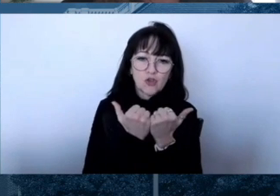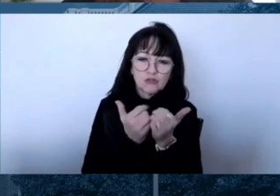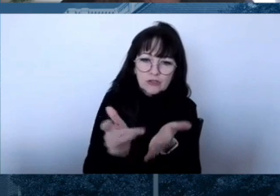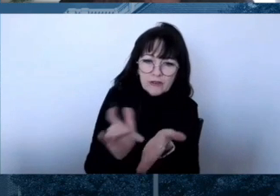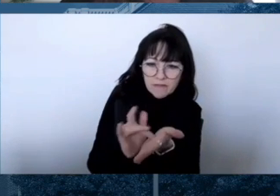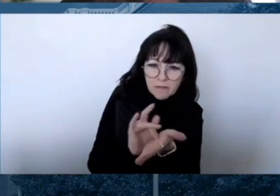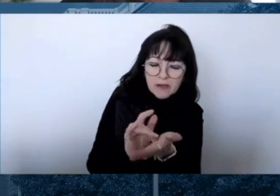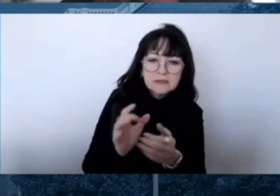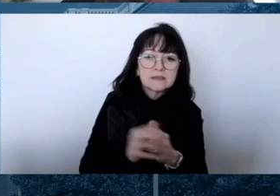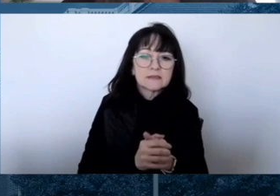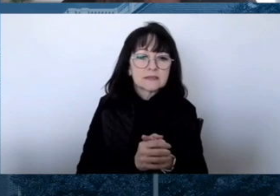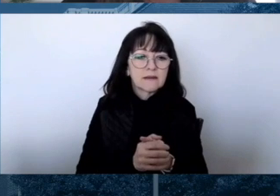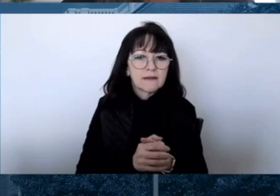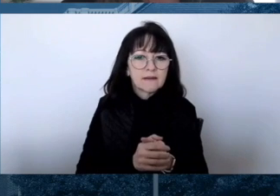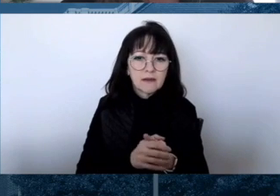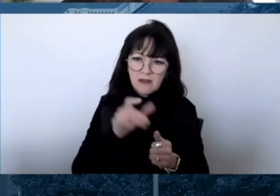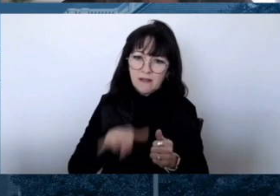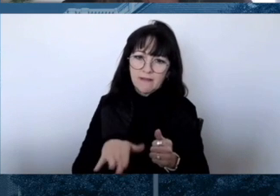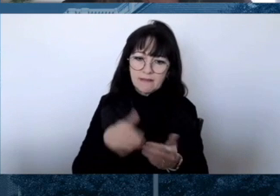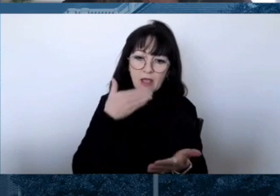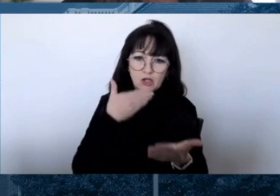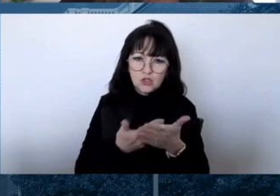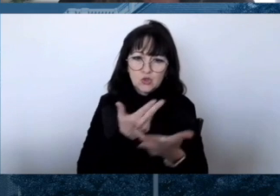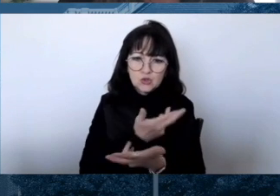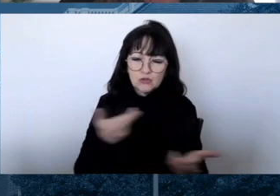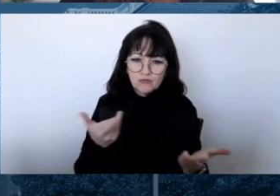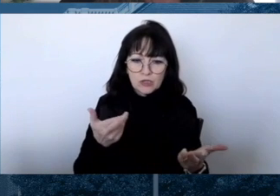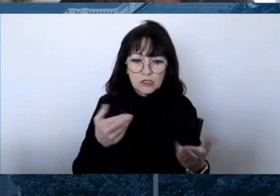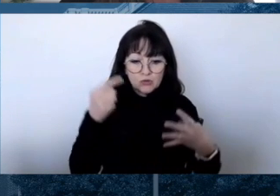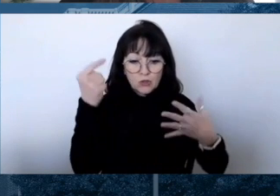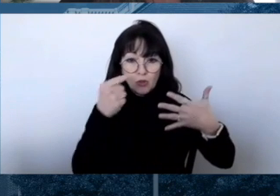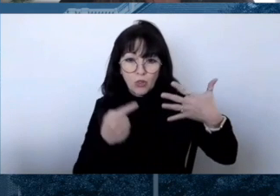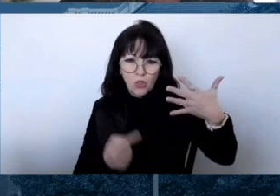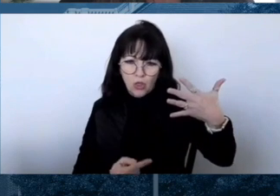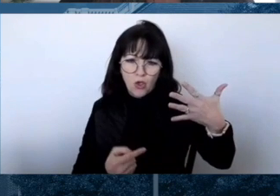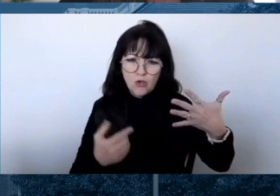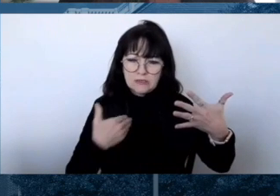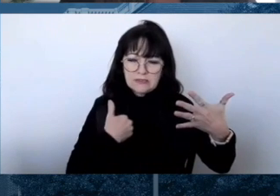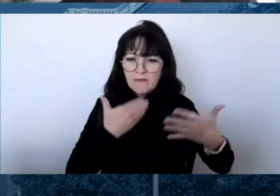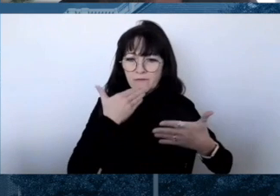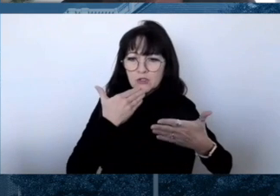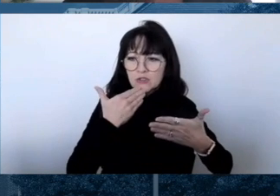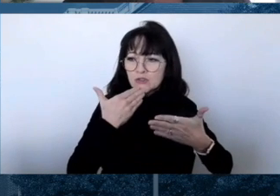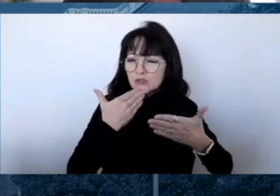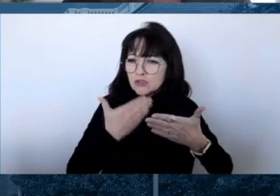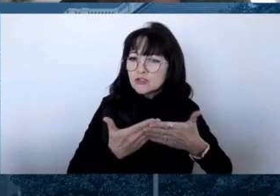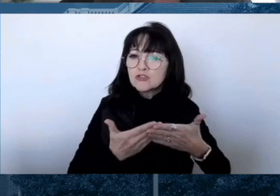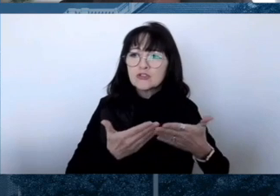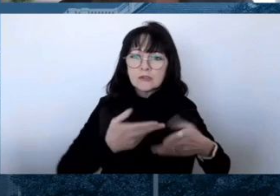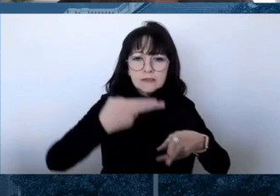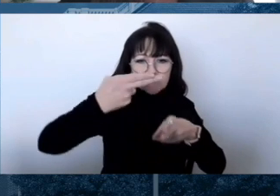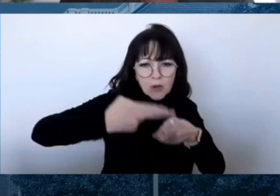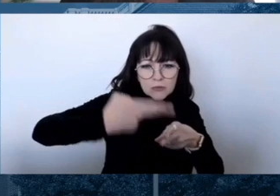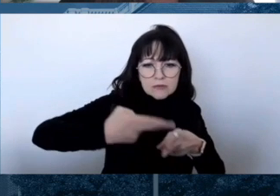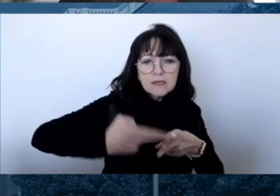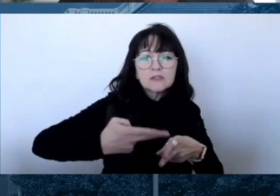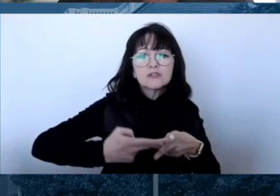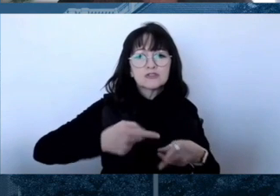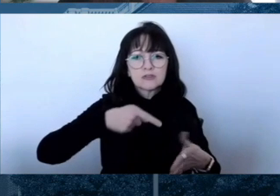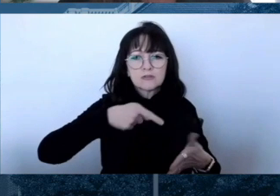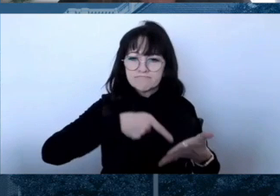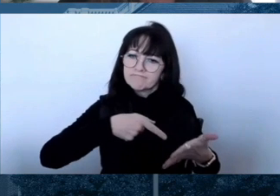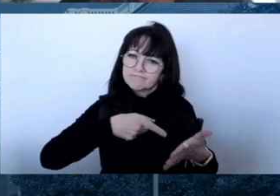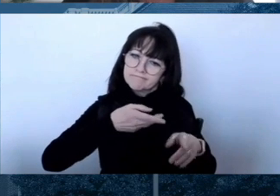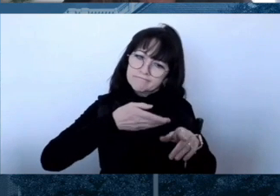governmental resources. So there's different types of misinformation,